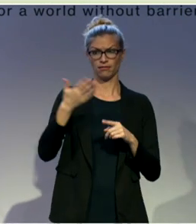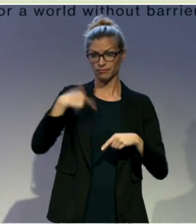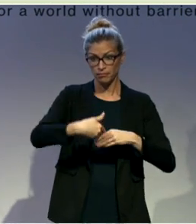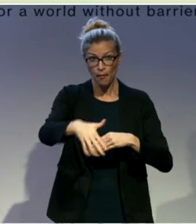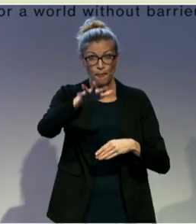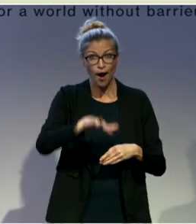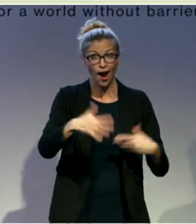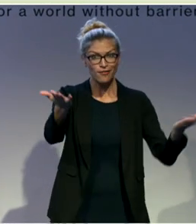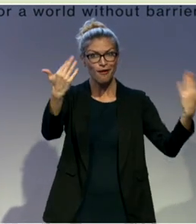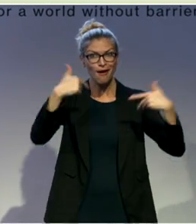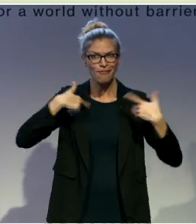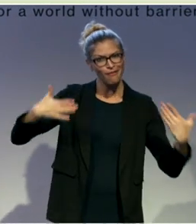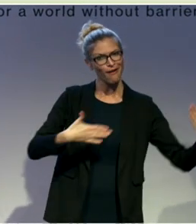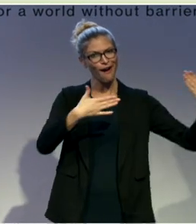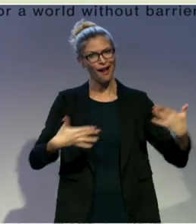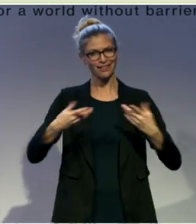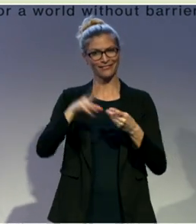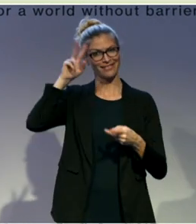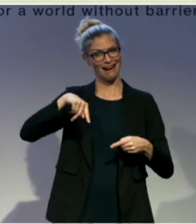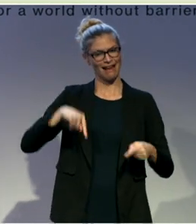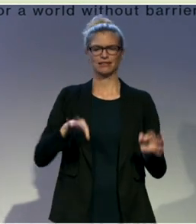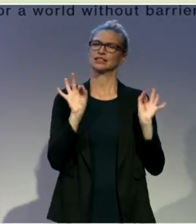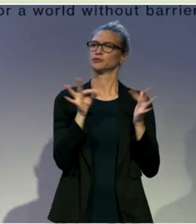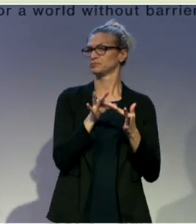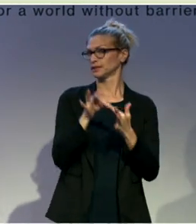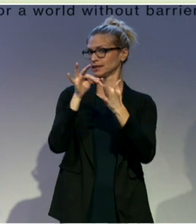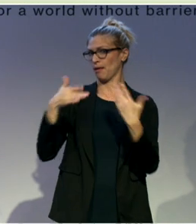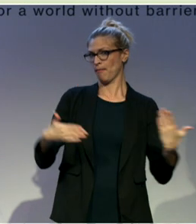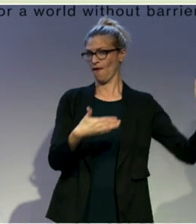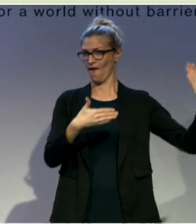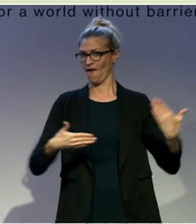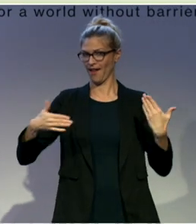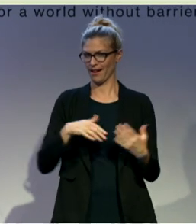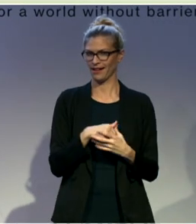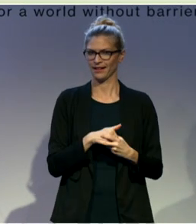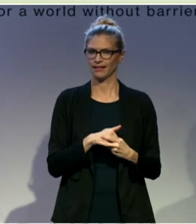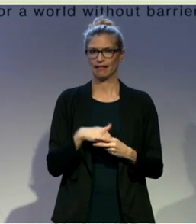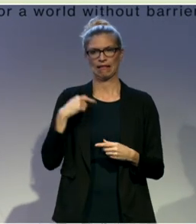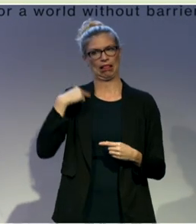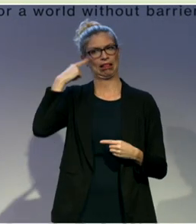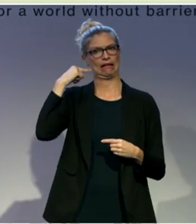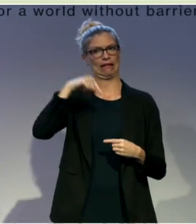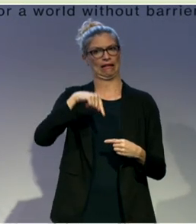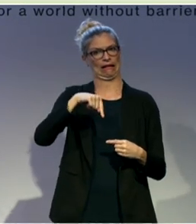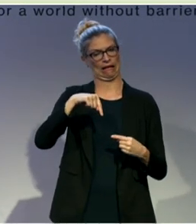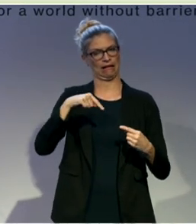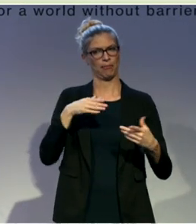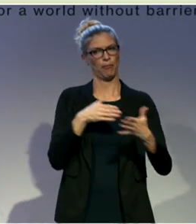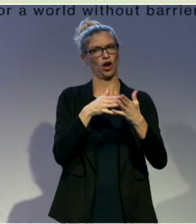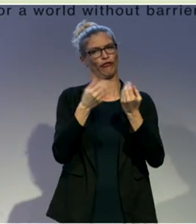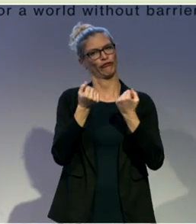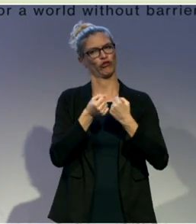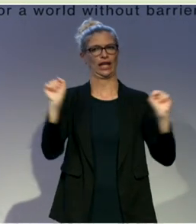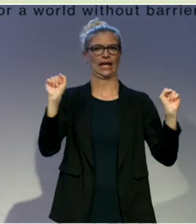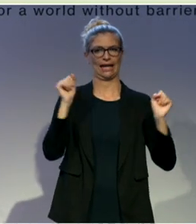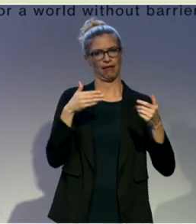and visit this ball. It's very special. It's, I think, the only one periphery event we have in Austria like this. And we